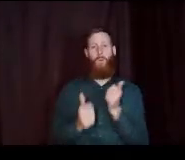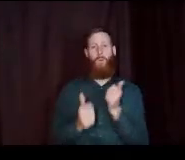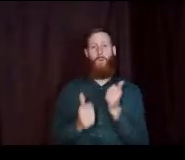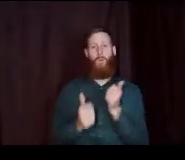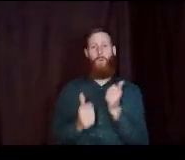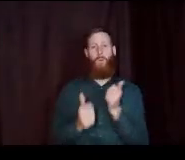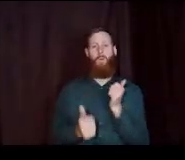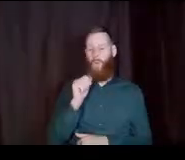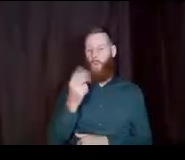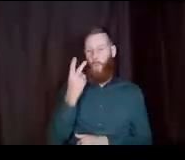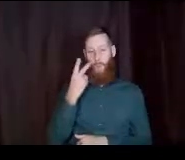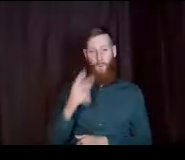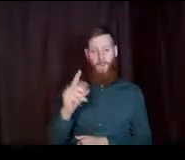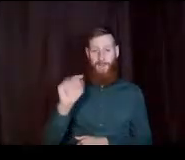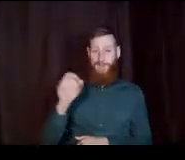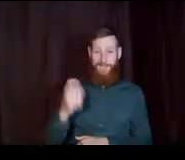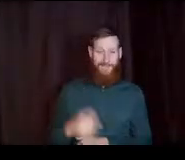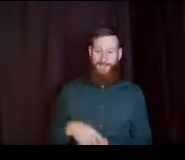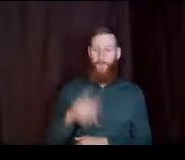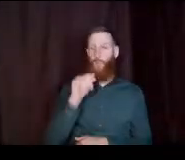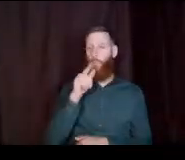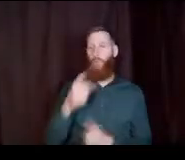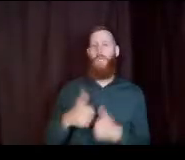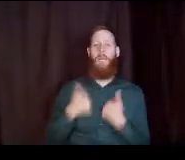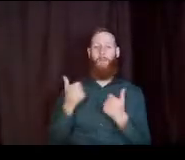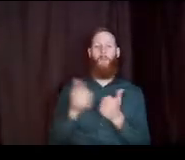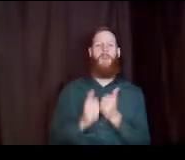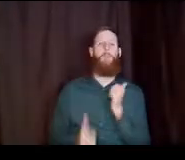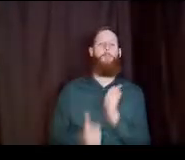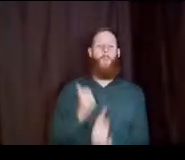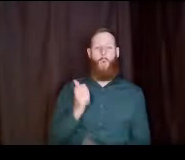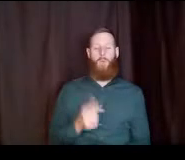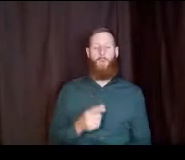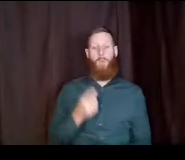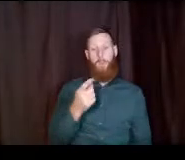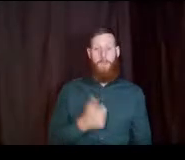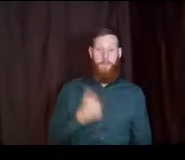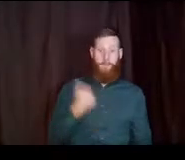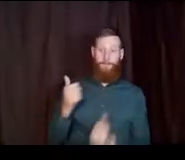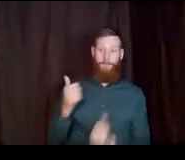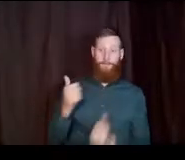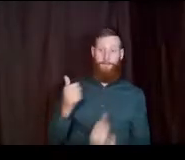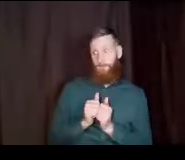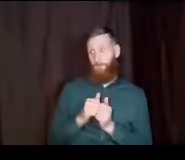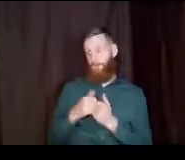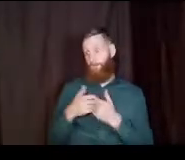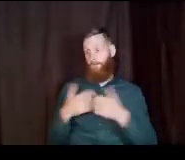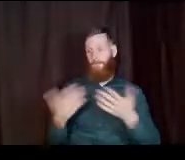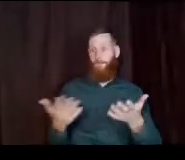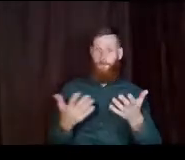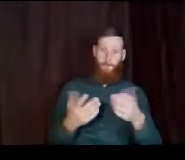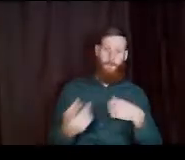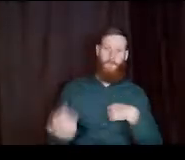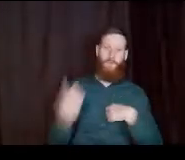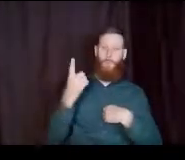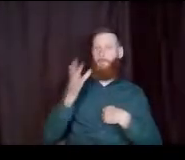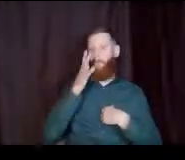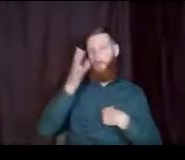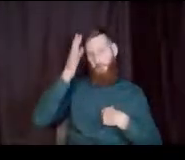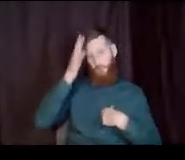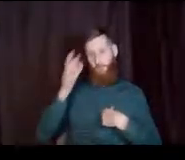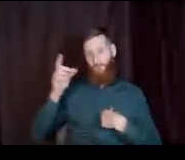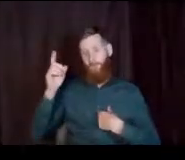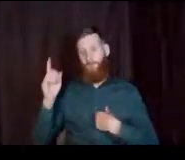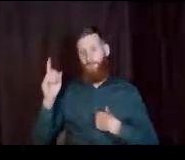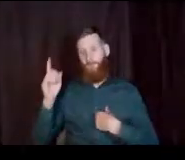look at like taxes. They're looking at who you live with most. So if you live with like, for example, one parent. And